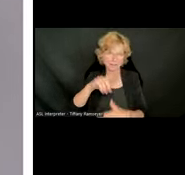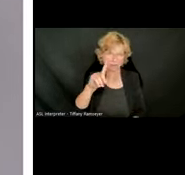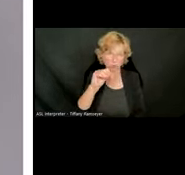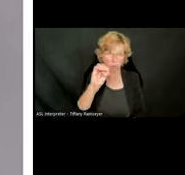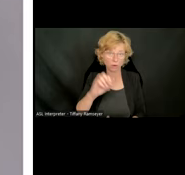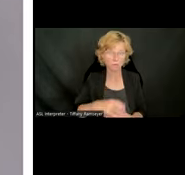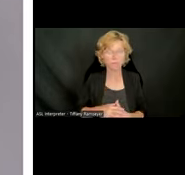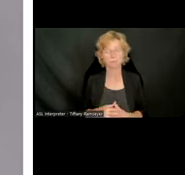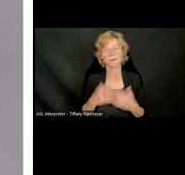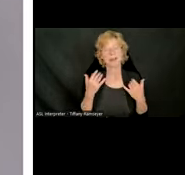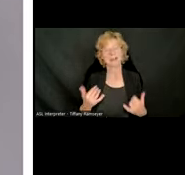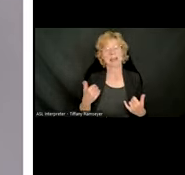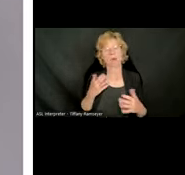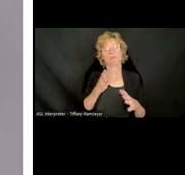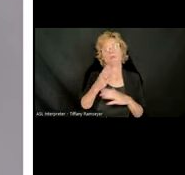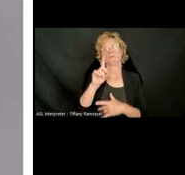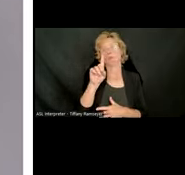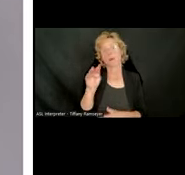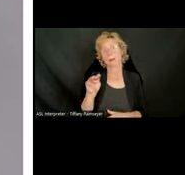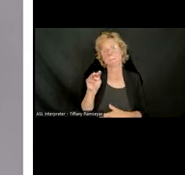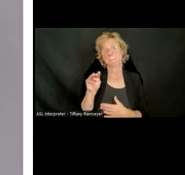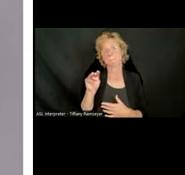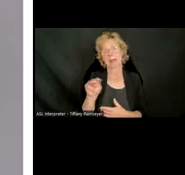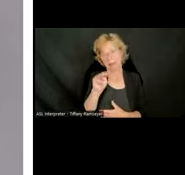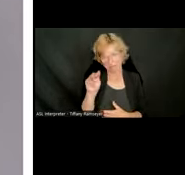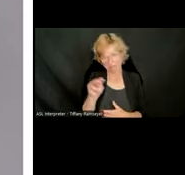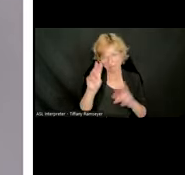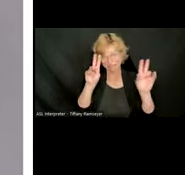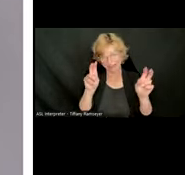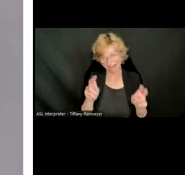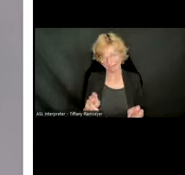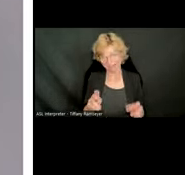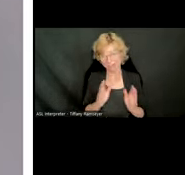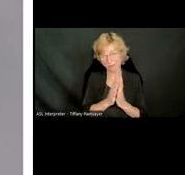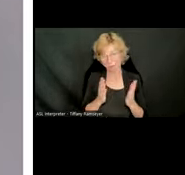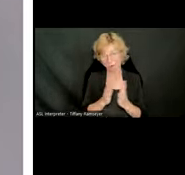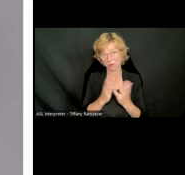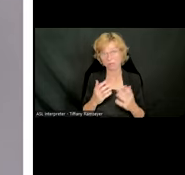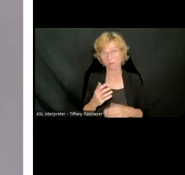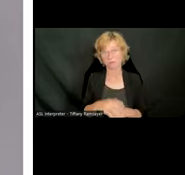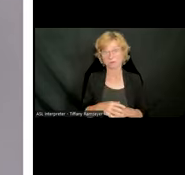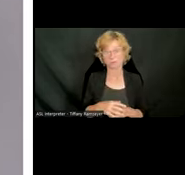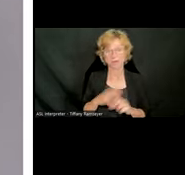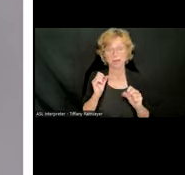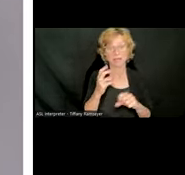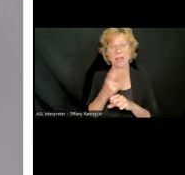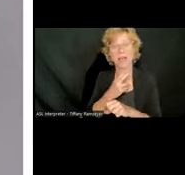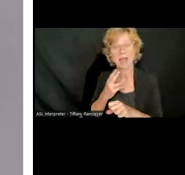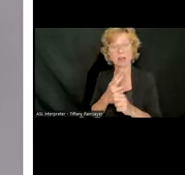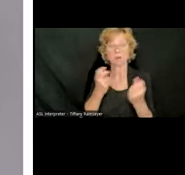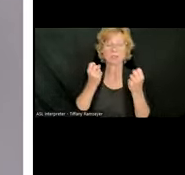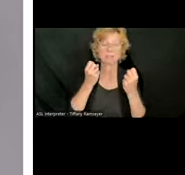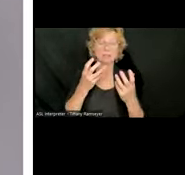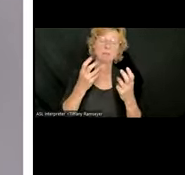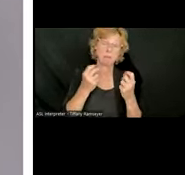in the Bookshare collection, and we're able to offer a huge selection of books by utilizing this text-to-speech technology. We do know we